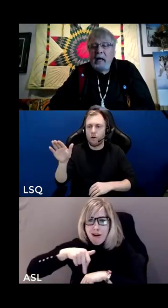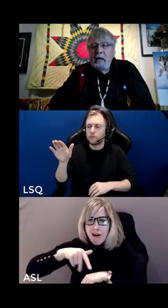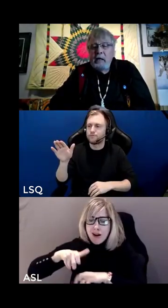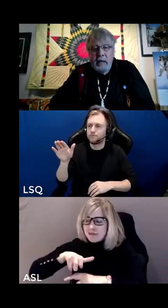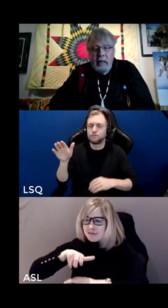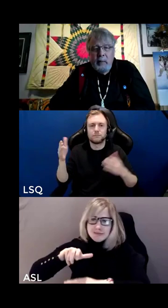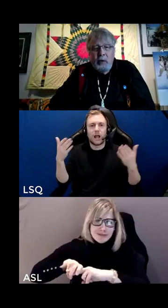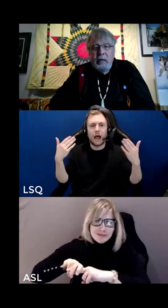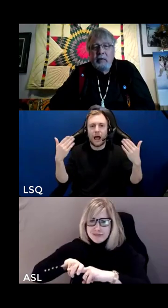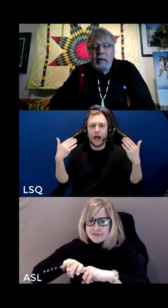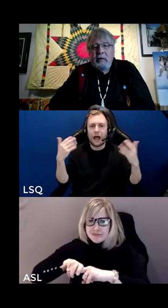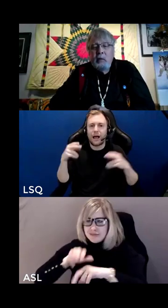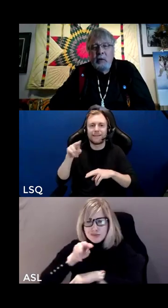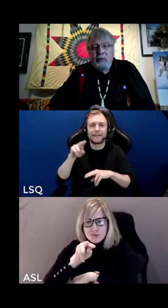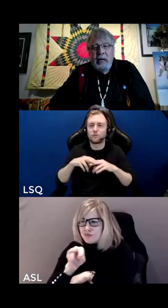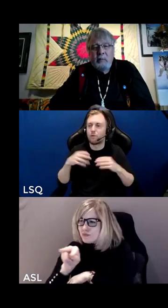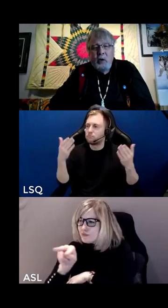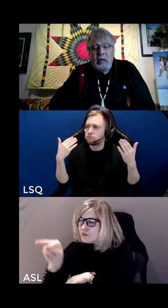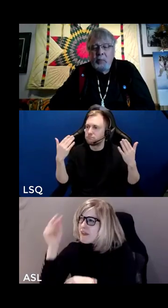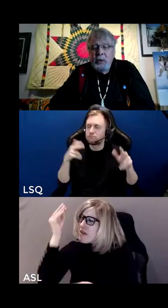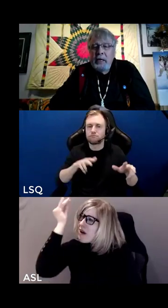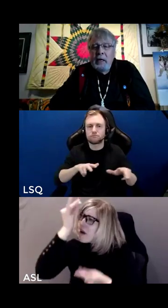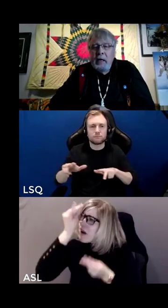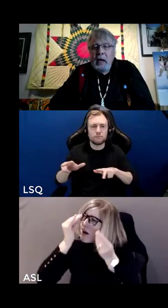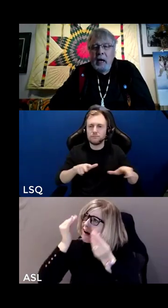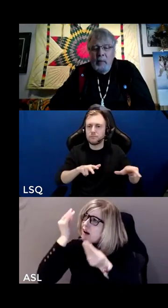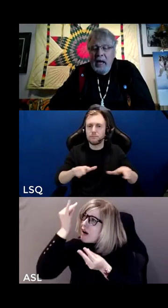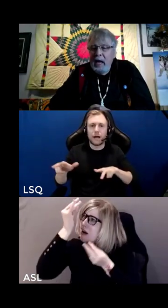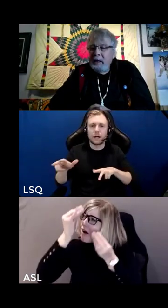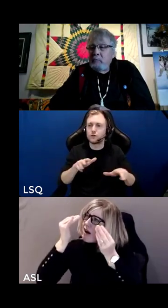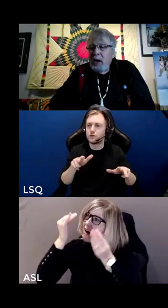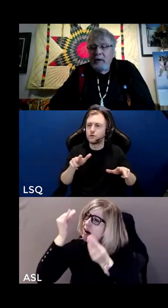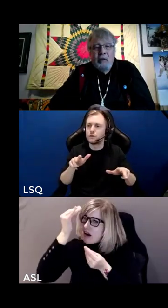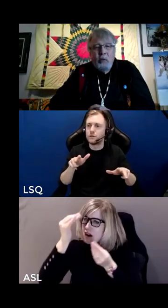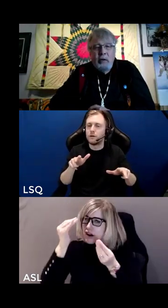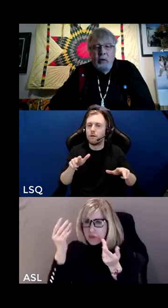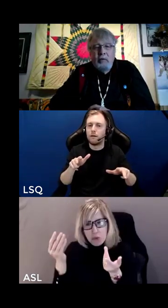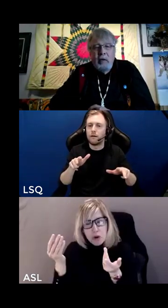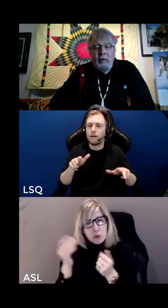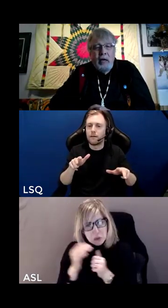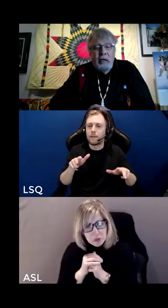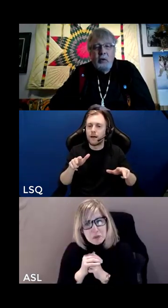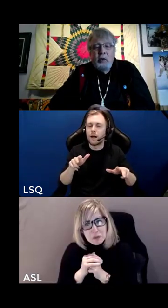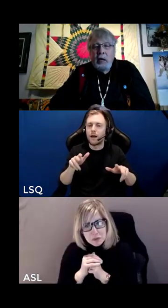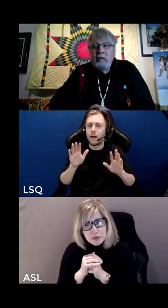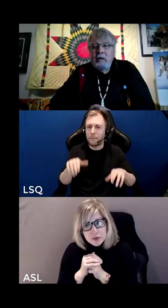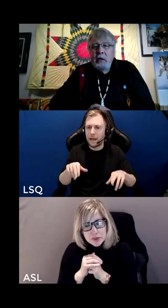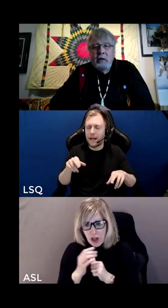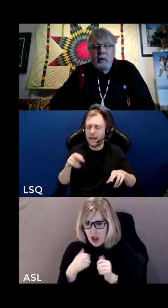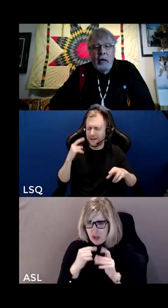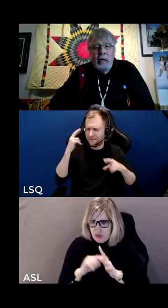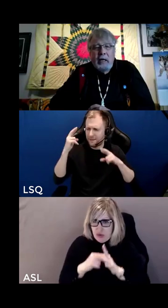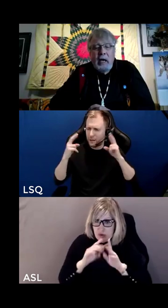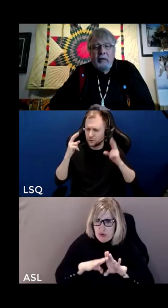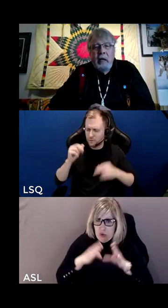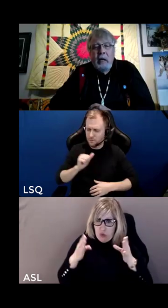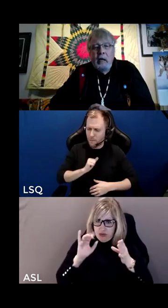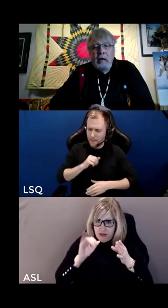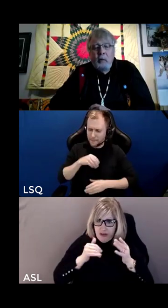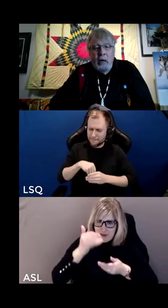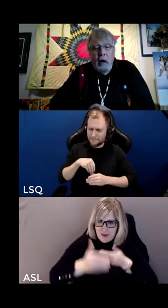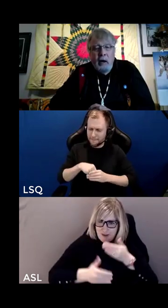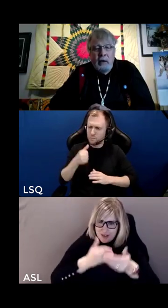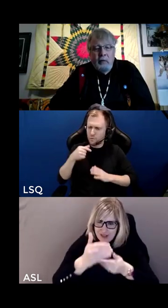upon the land and to think about these things and reflect most deeply i began that process with you as i invited you to consider and to recognize